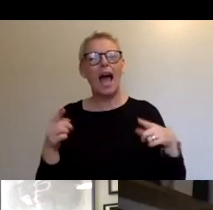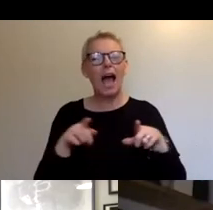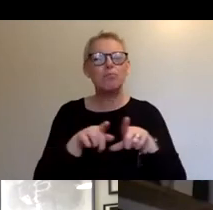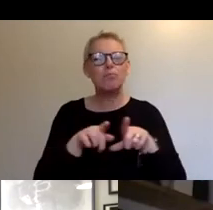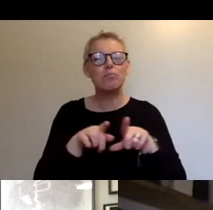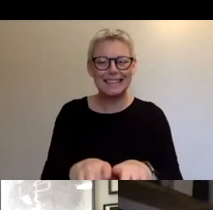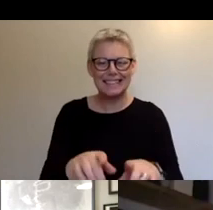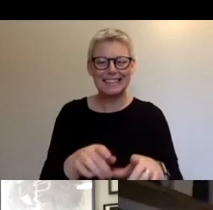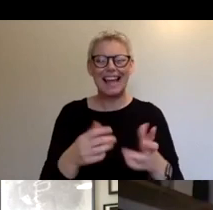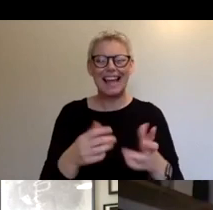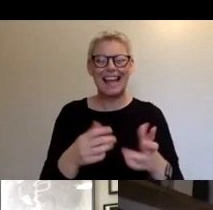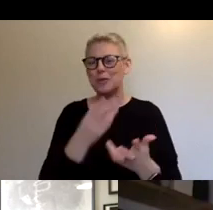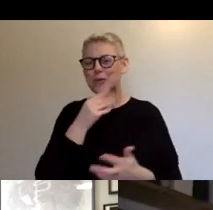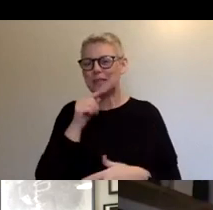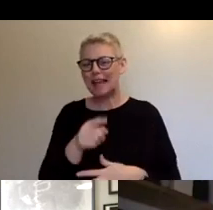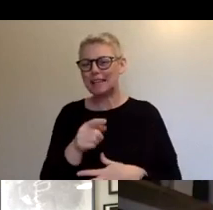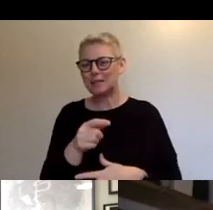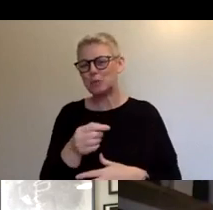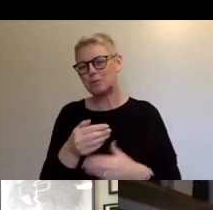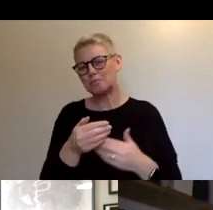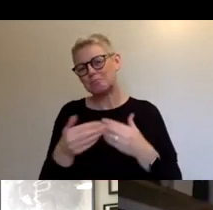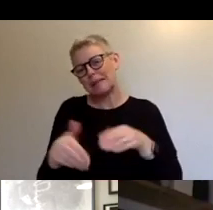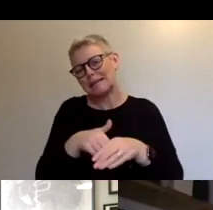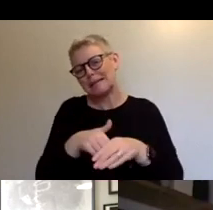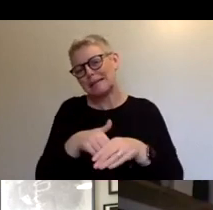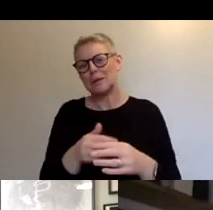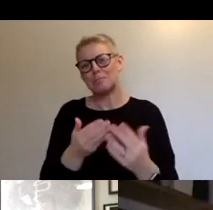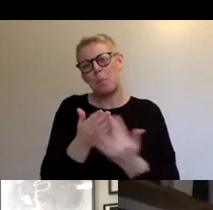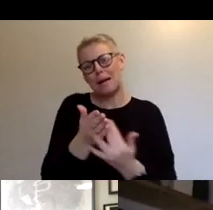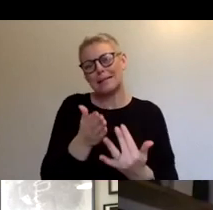have to, to be more inclusive. Thank you, Jack.